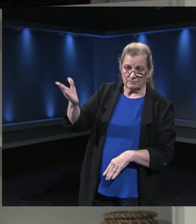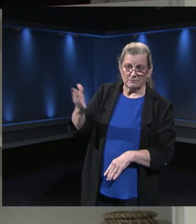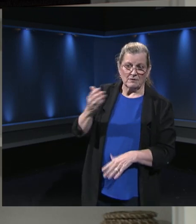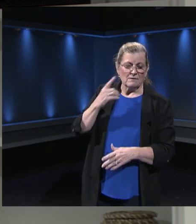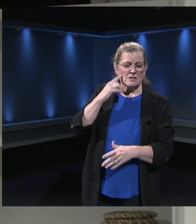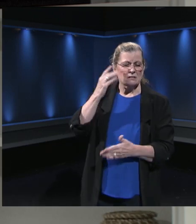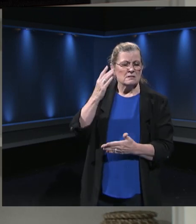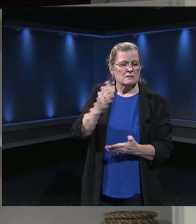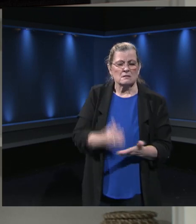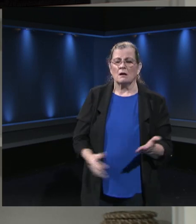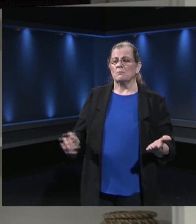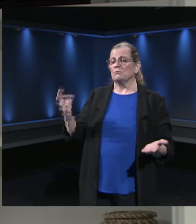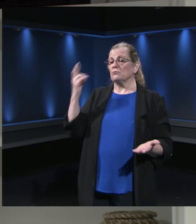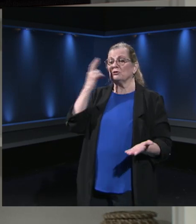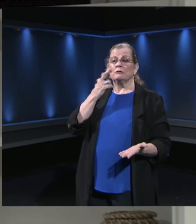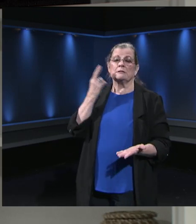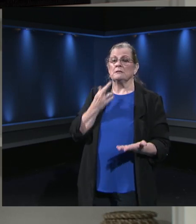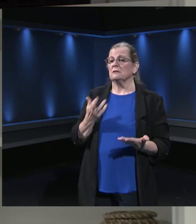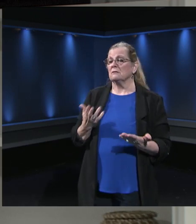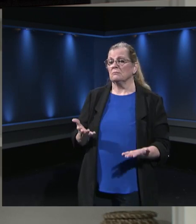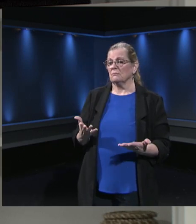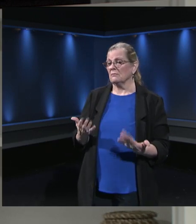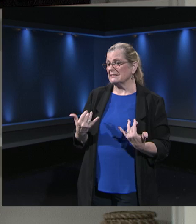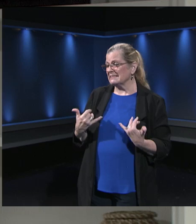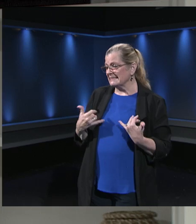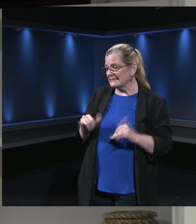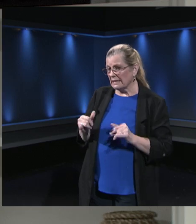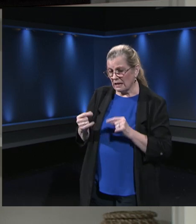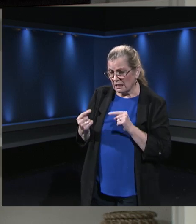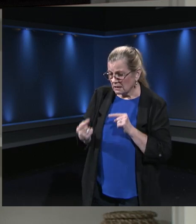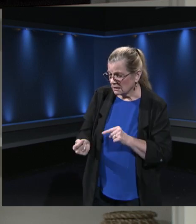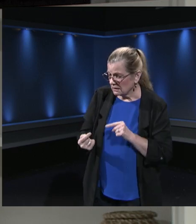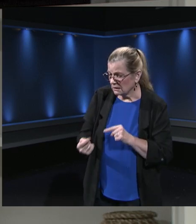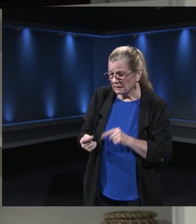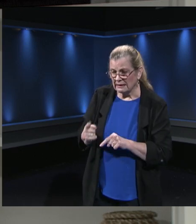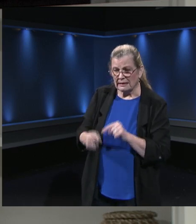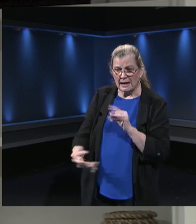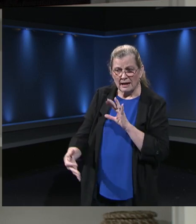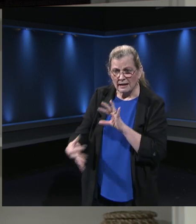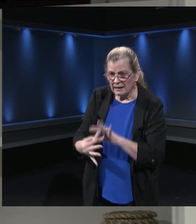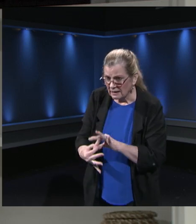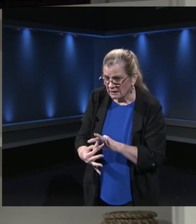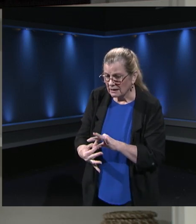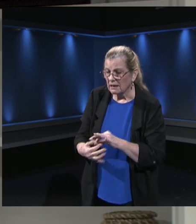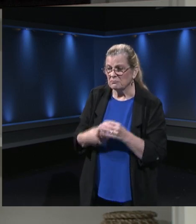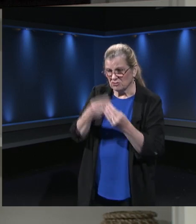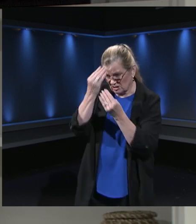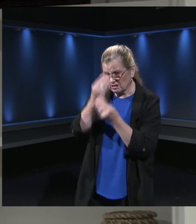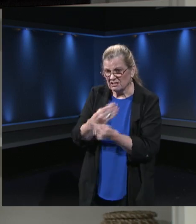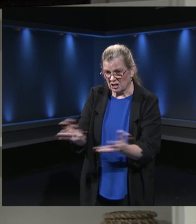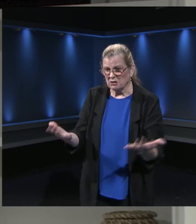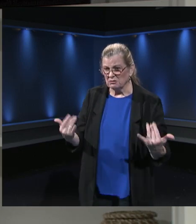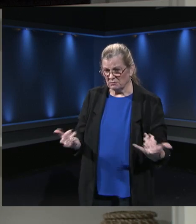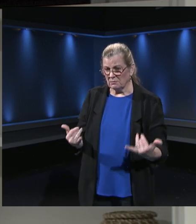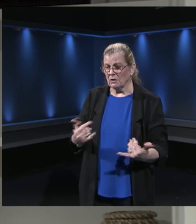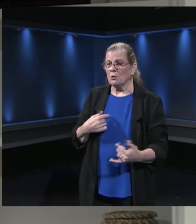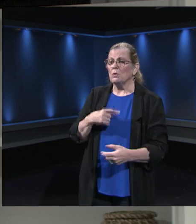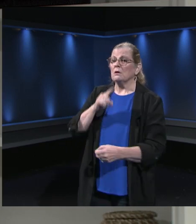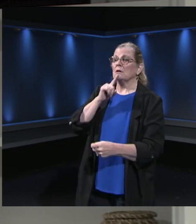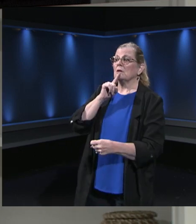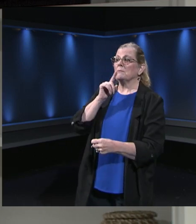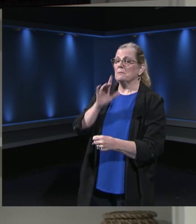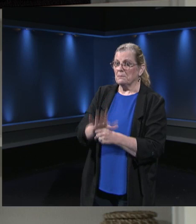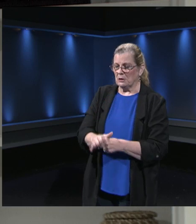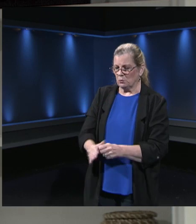reason, you're still experiencing challenges, all I can say to you tonight is we're committed to doing whatever we need to do,